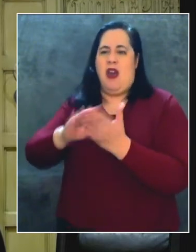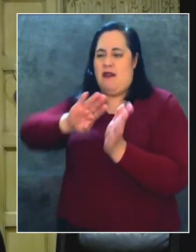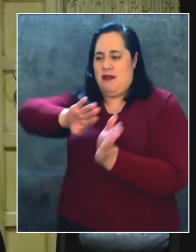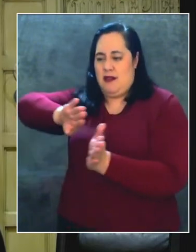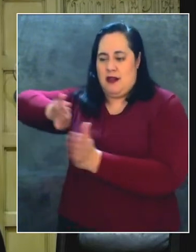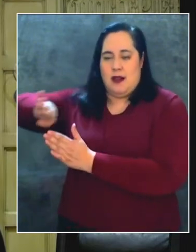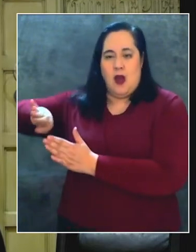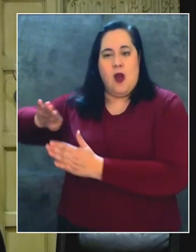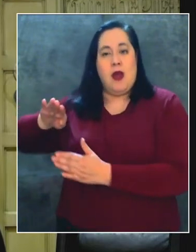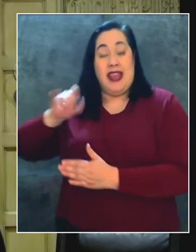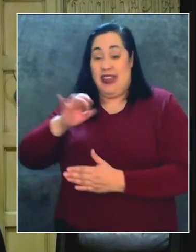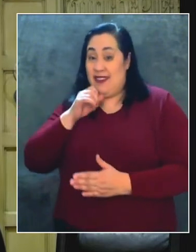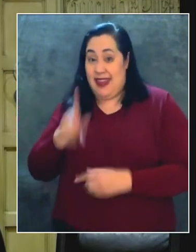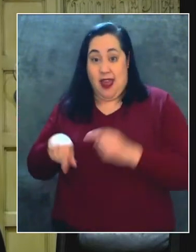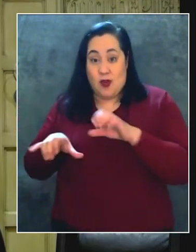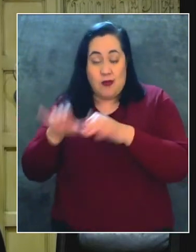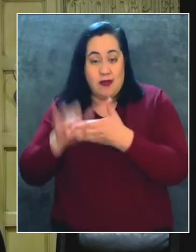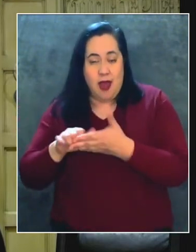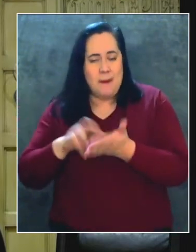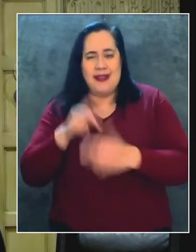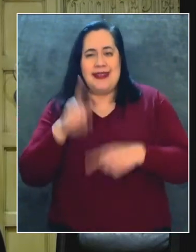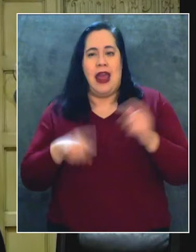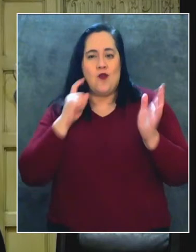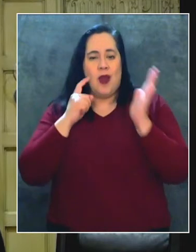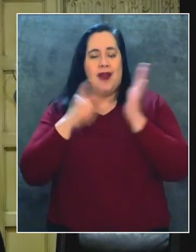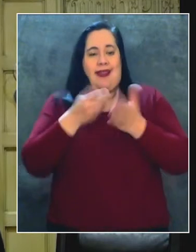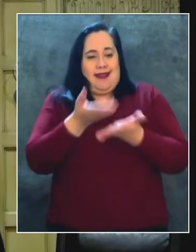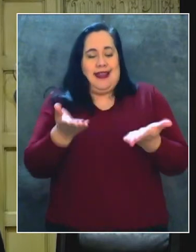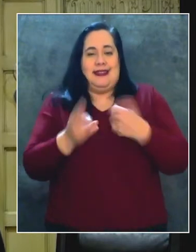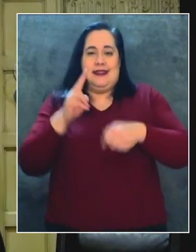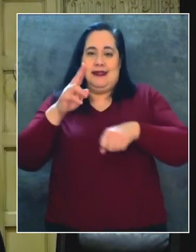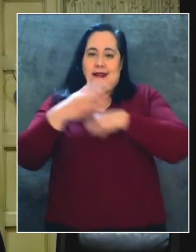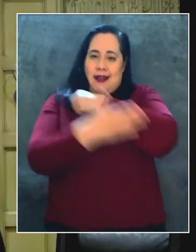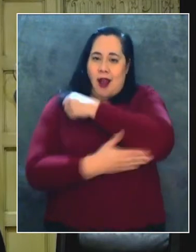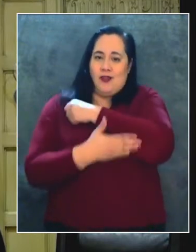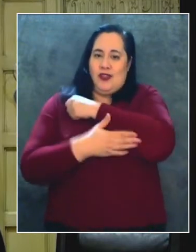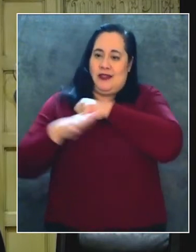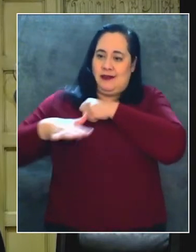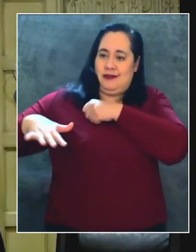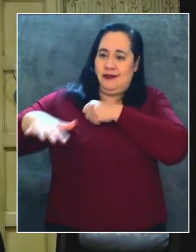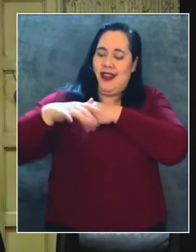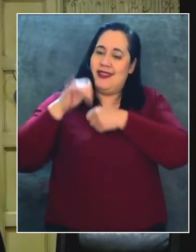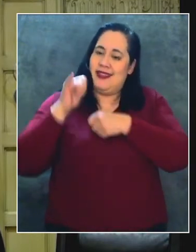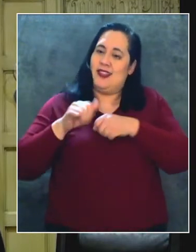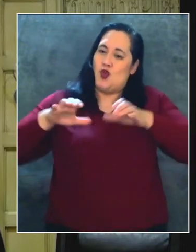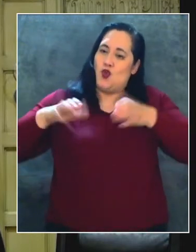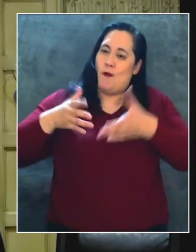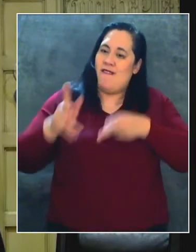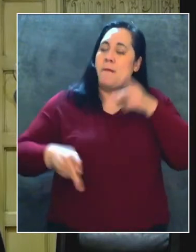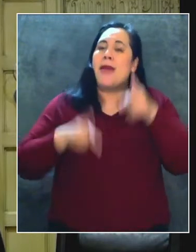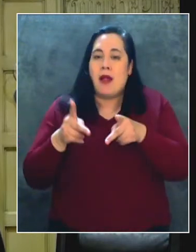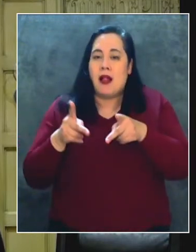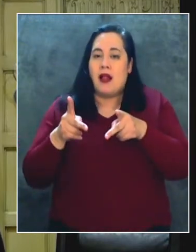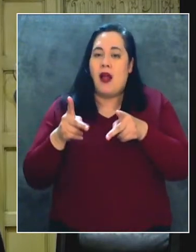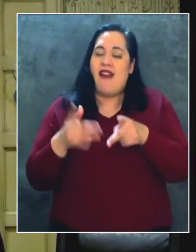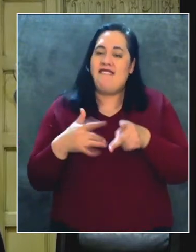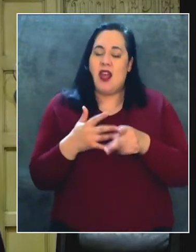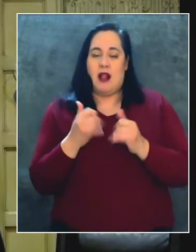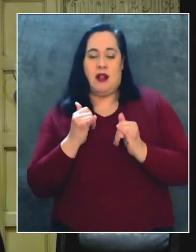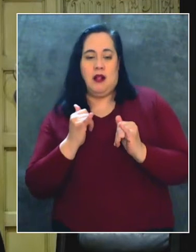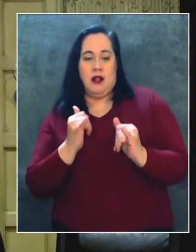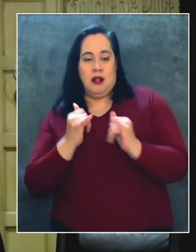this nation is. This nation is a group of people writ large that either feel a mutual